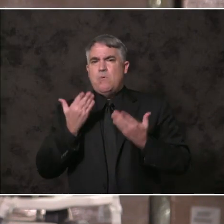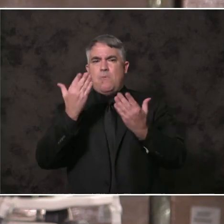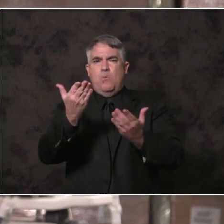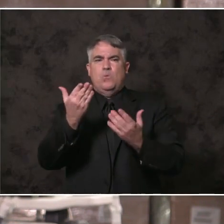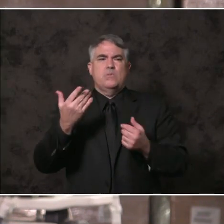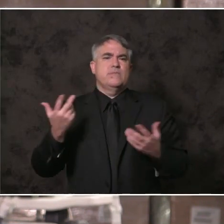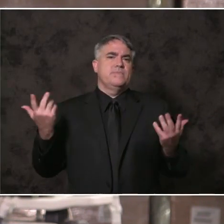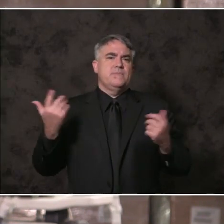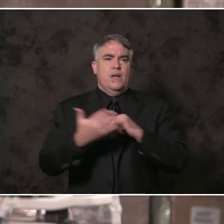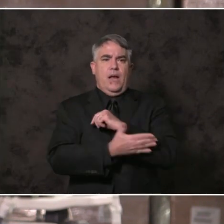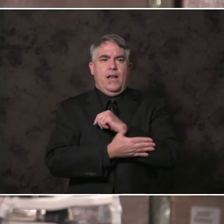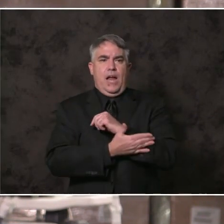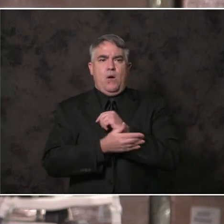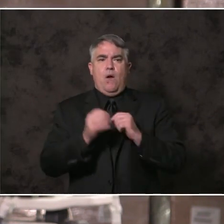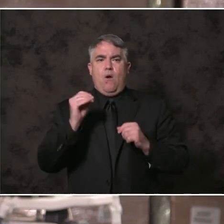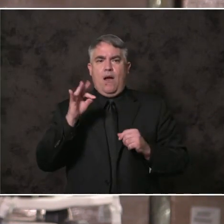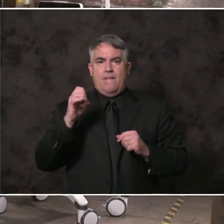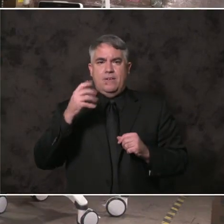Immigrant and Refugee Affairs.